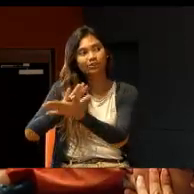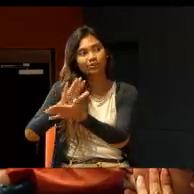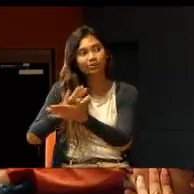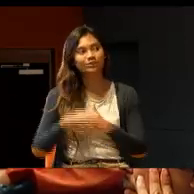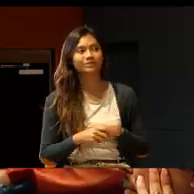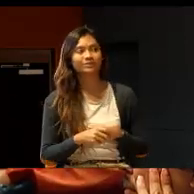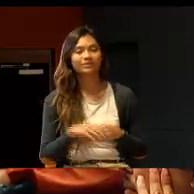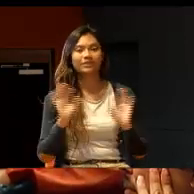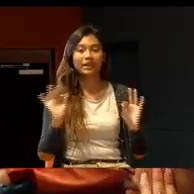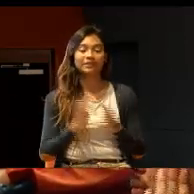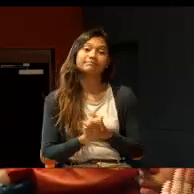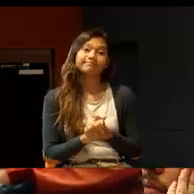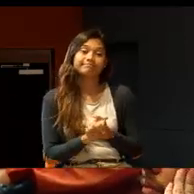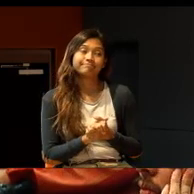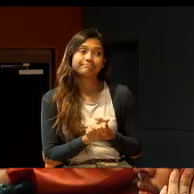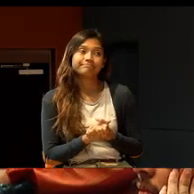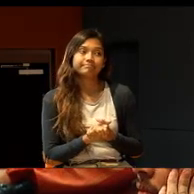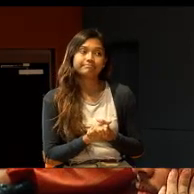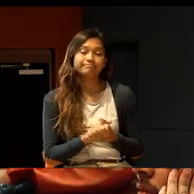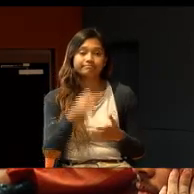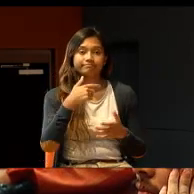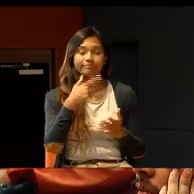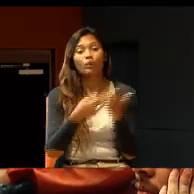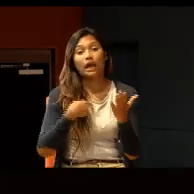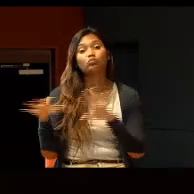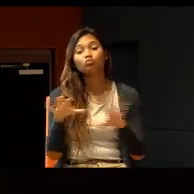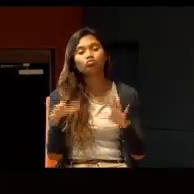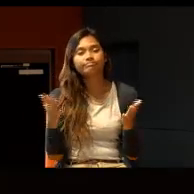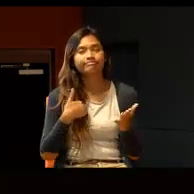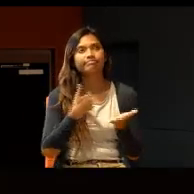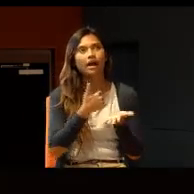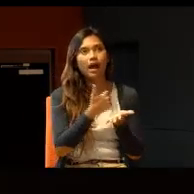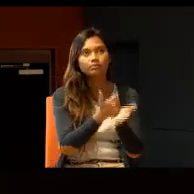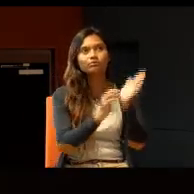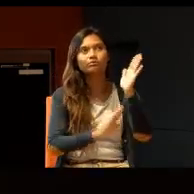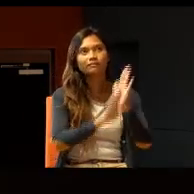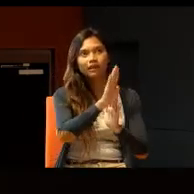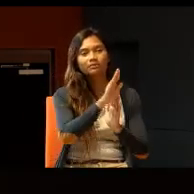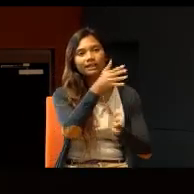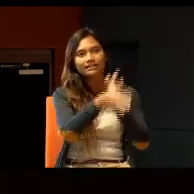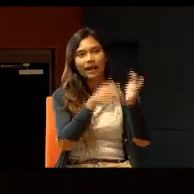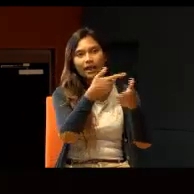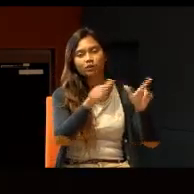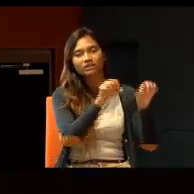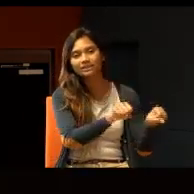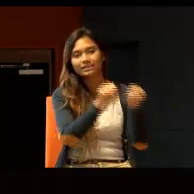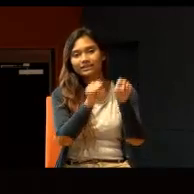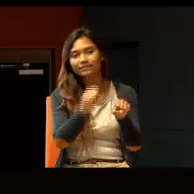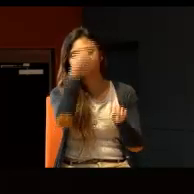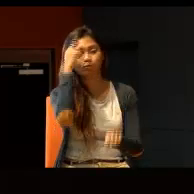Okay, generally, I helped to develop a sign language system for the deaf students